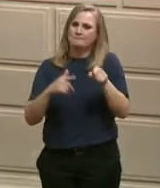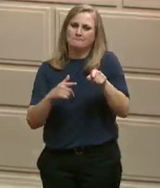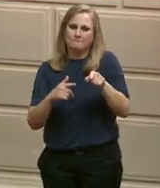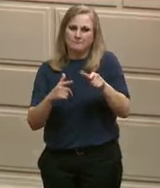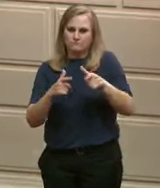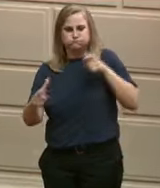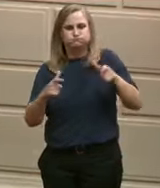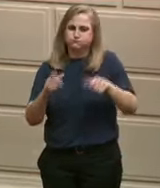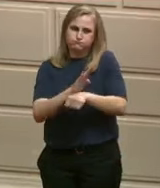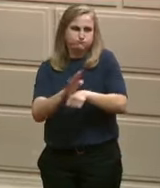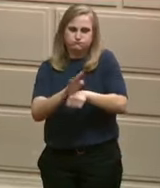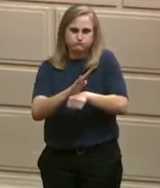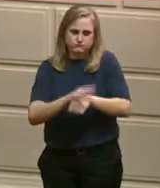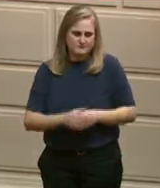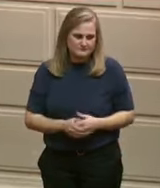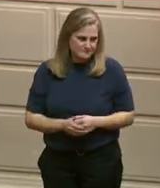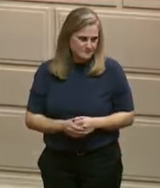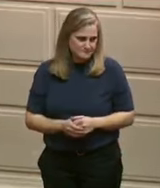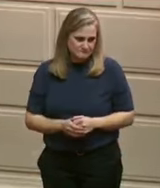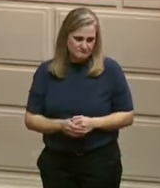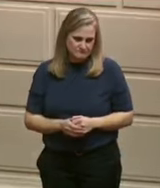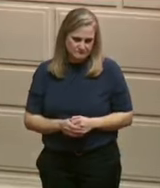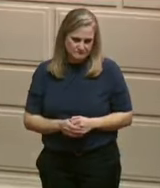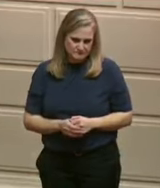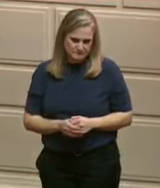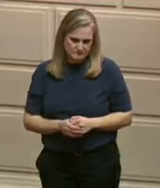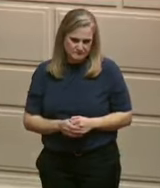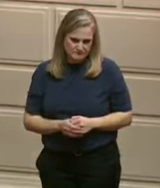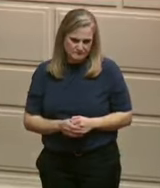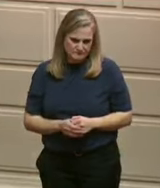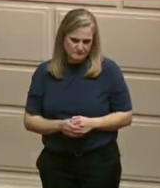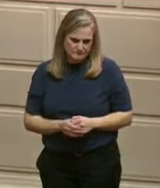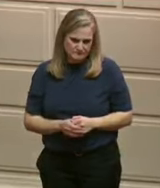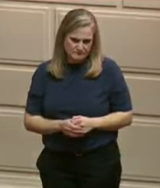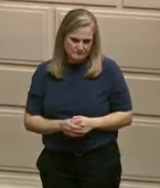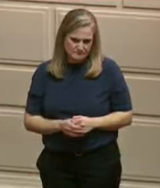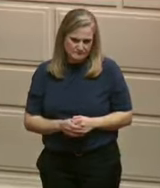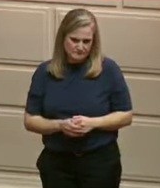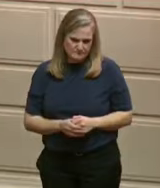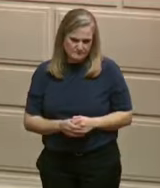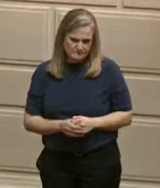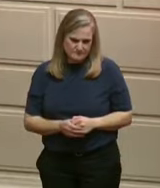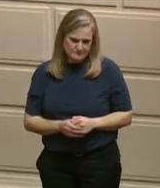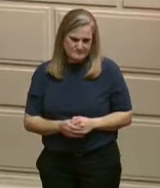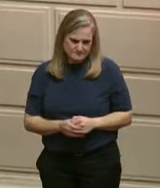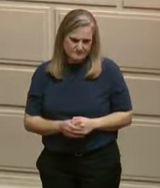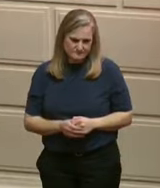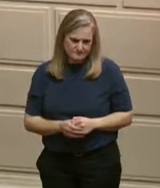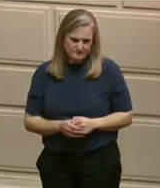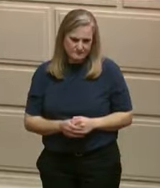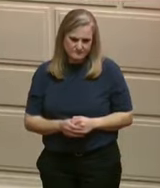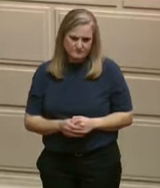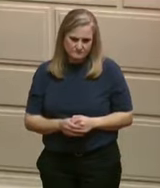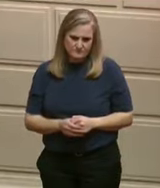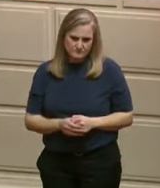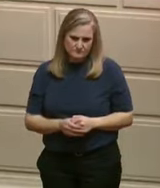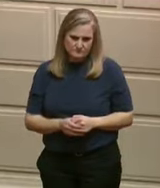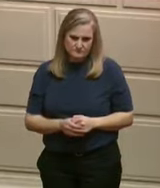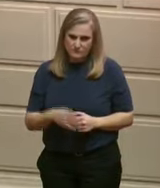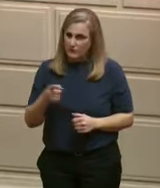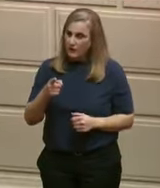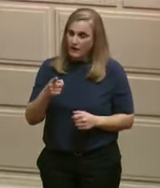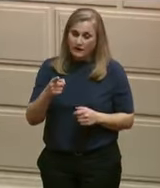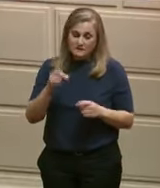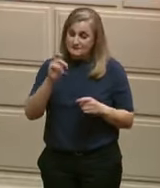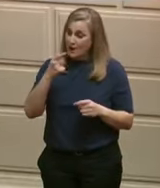United States. Department of Environmental Manager Terry Gray is here tonight with Ryan Clark. President and